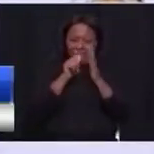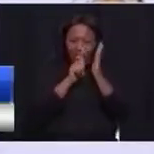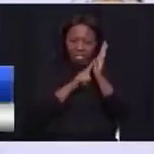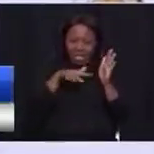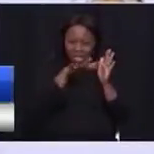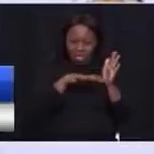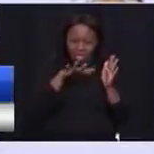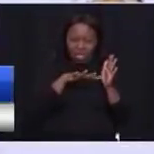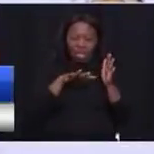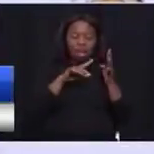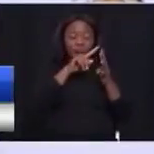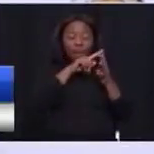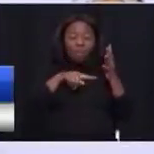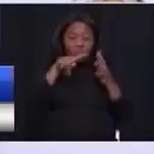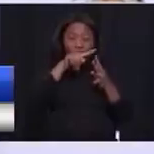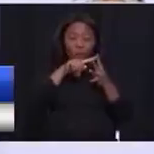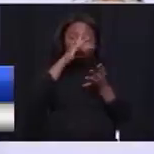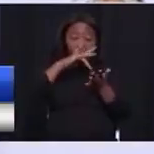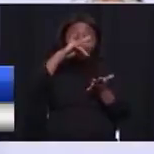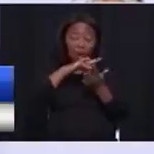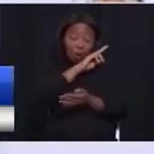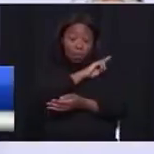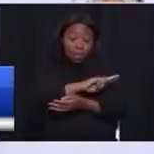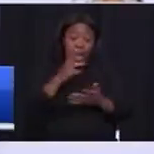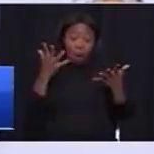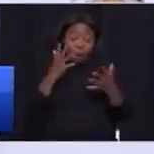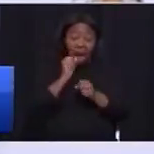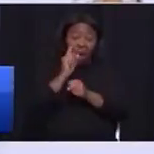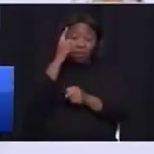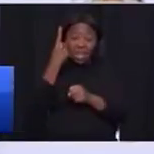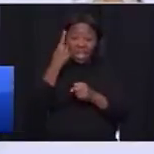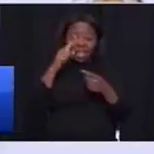four central hospitals in Gauteng, which are those?